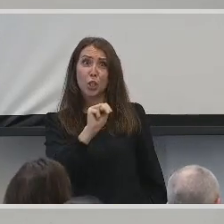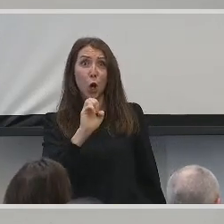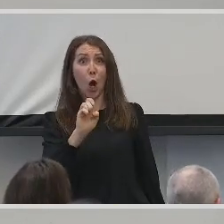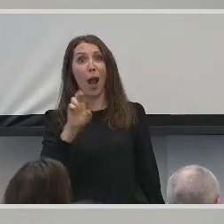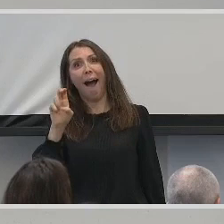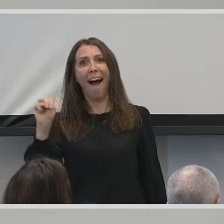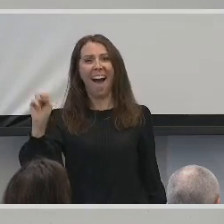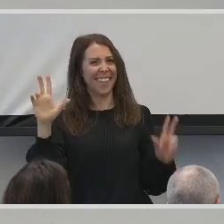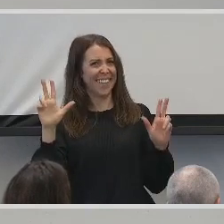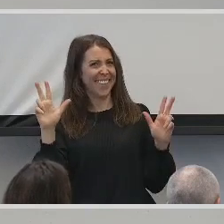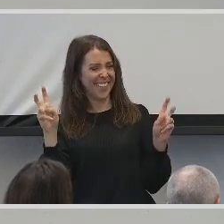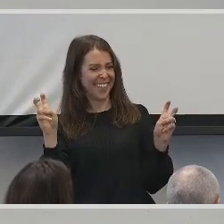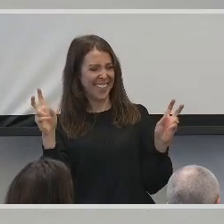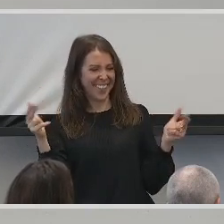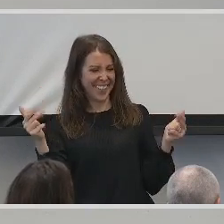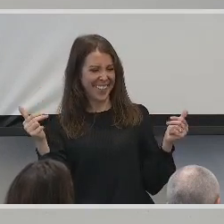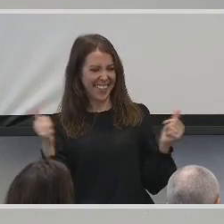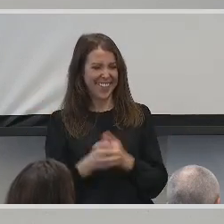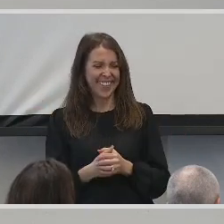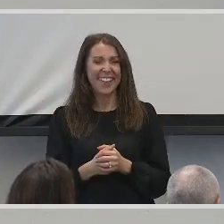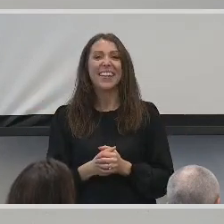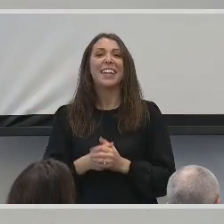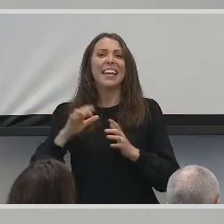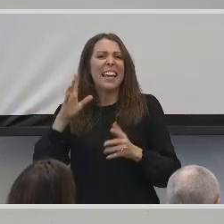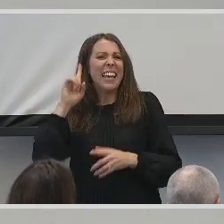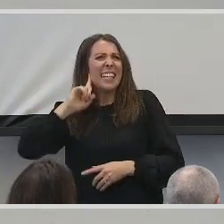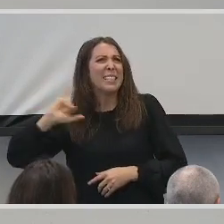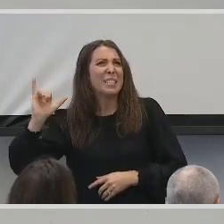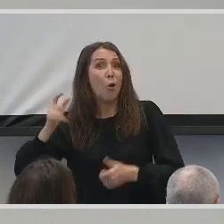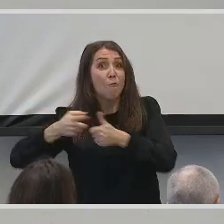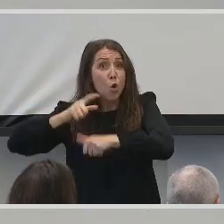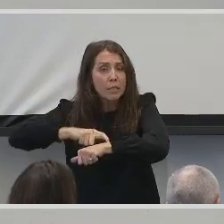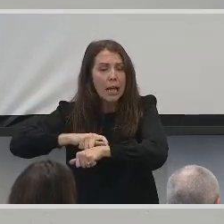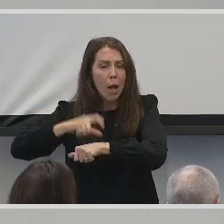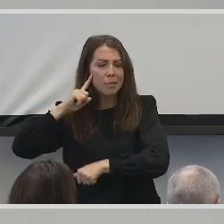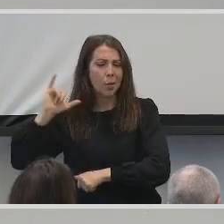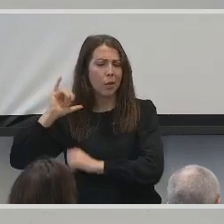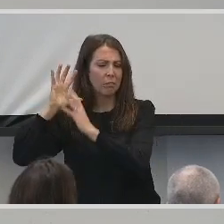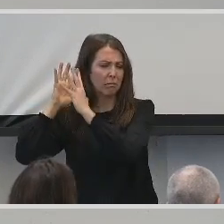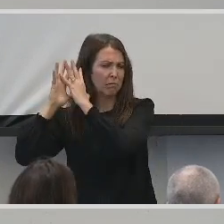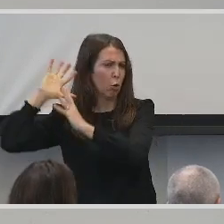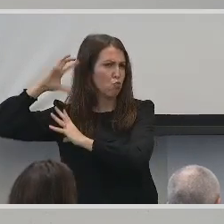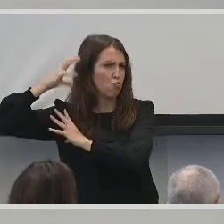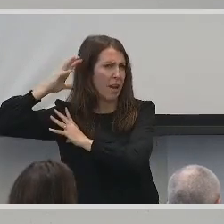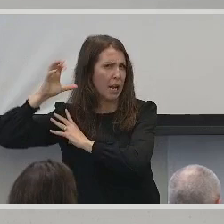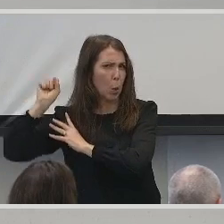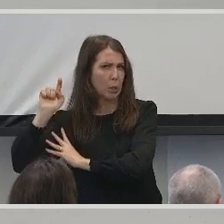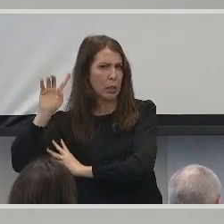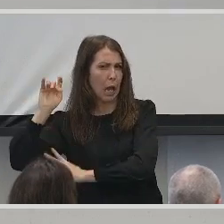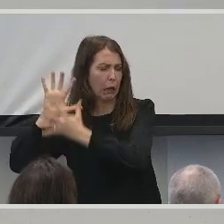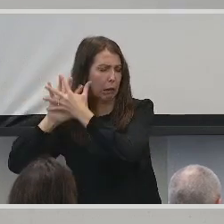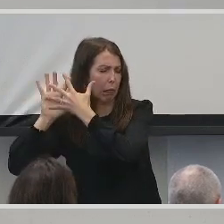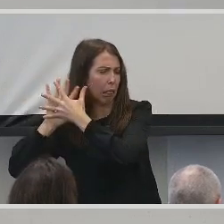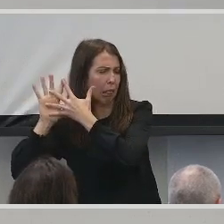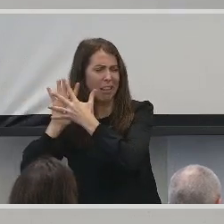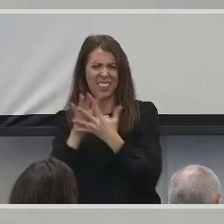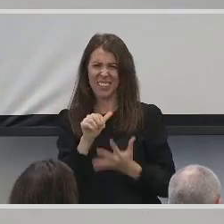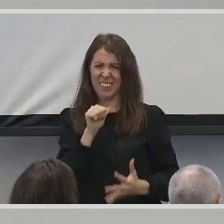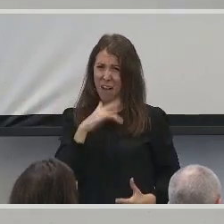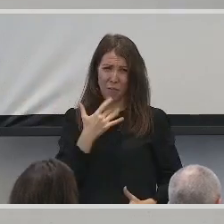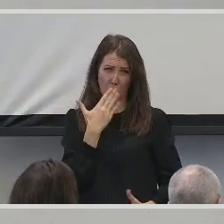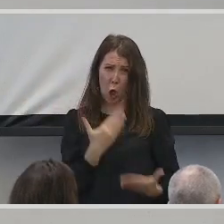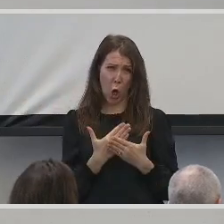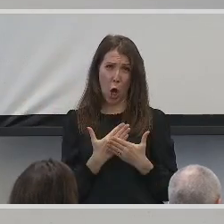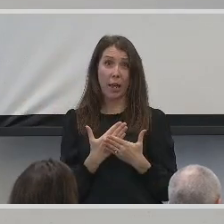first sound I heard can best be described as radio static. It was not a pleasant sound. I was told to keep the